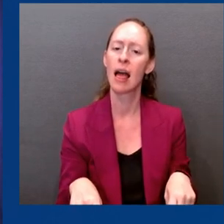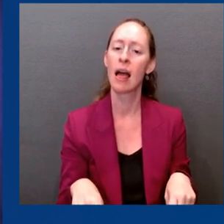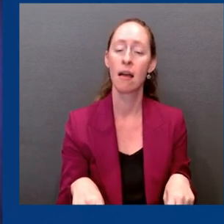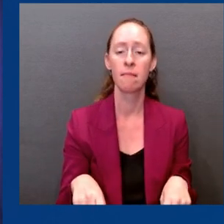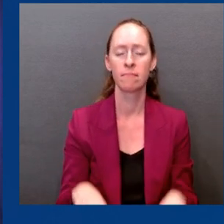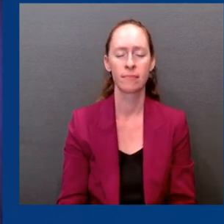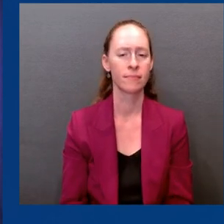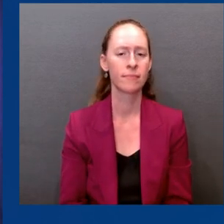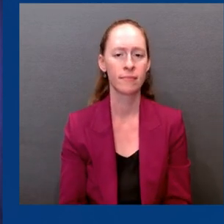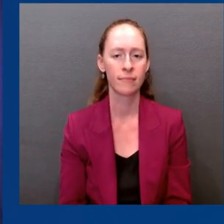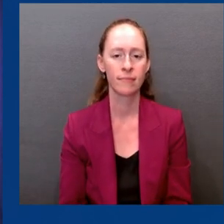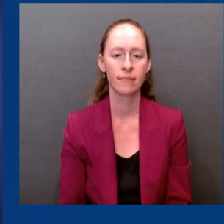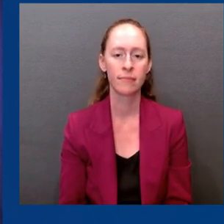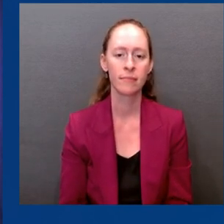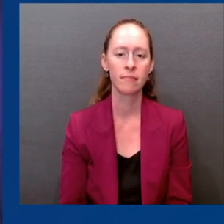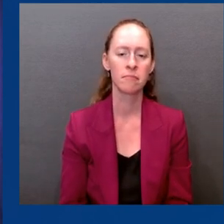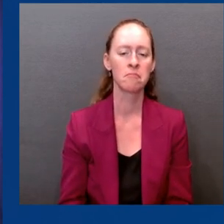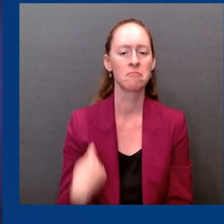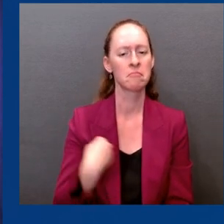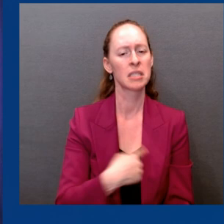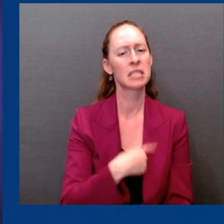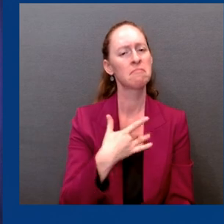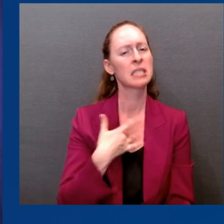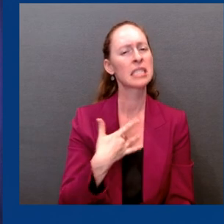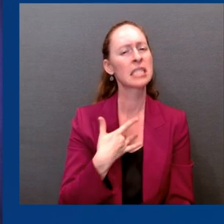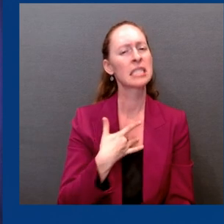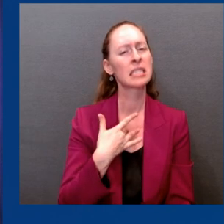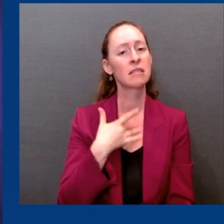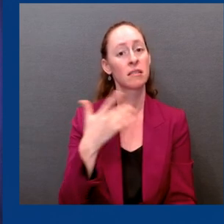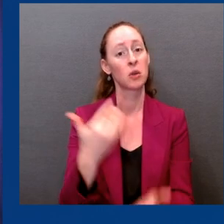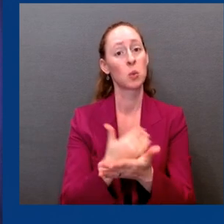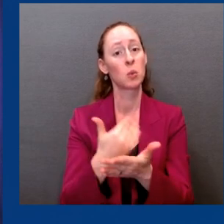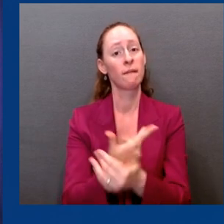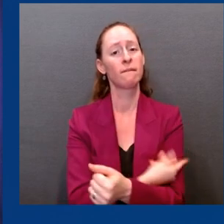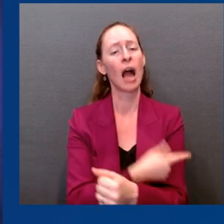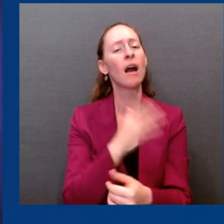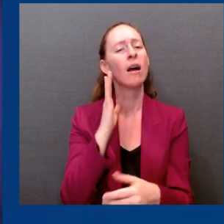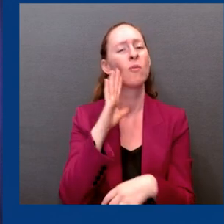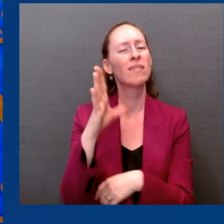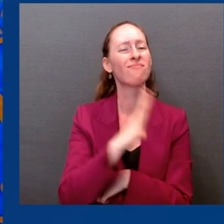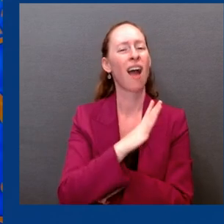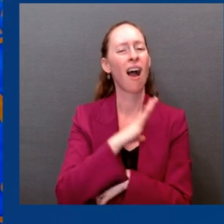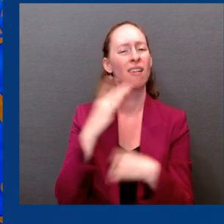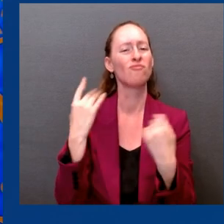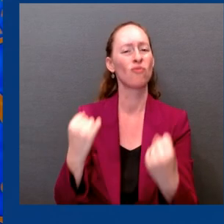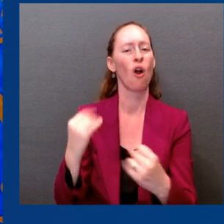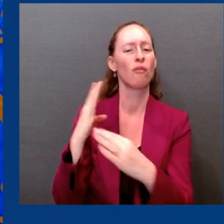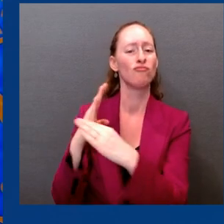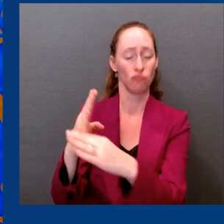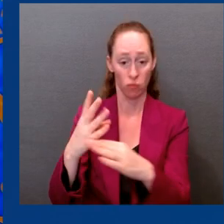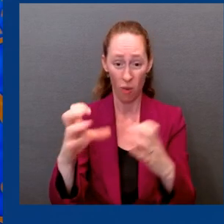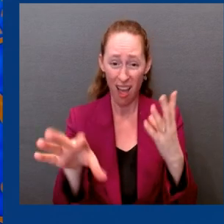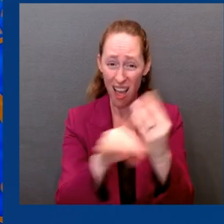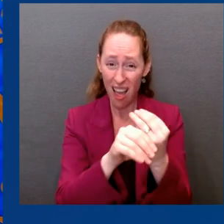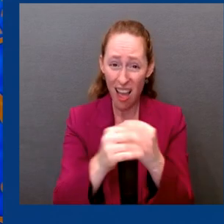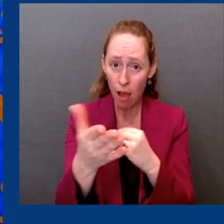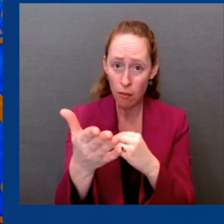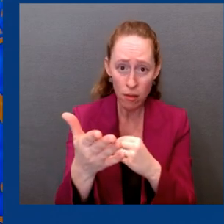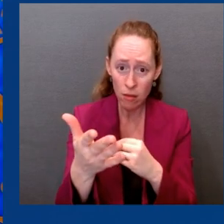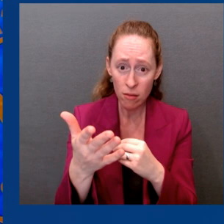of protection. But, Tony, do you want to either expand, change, edit, any of that? No editing or changing, but just,